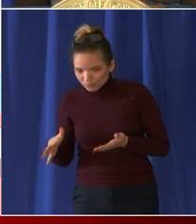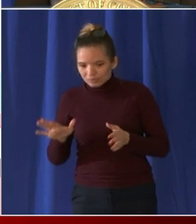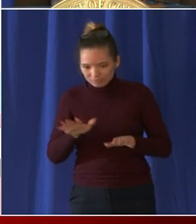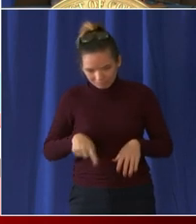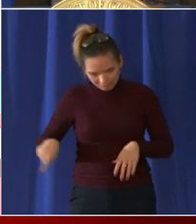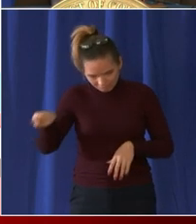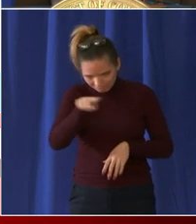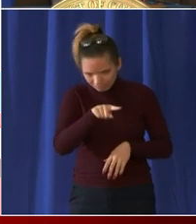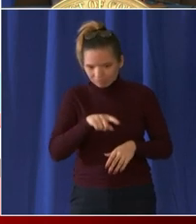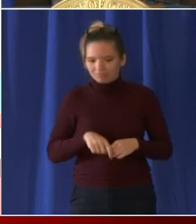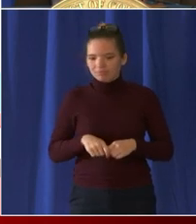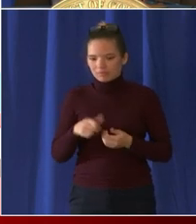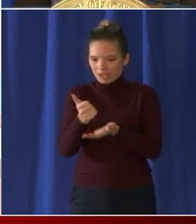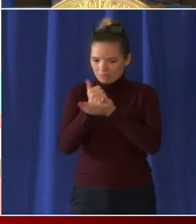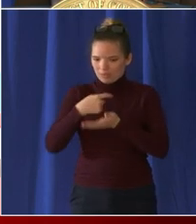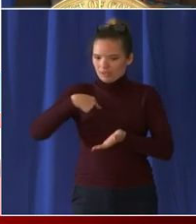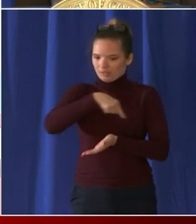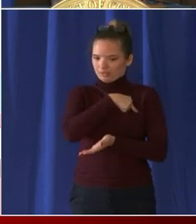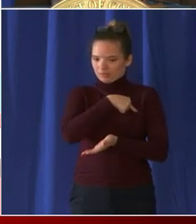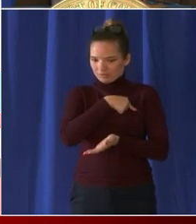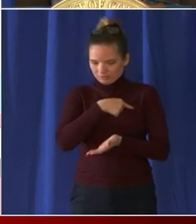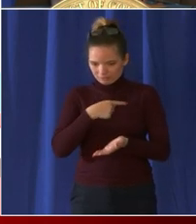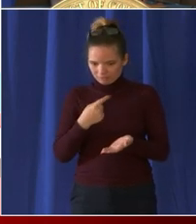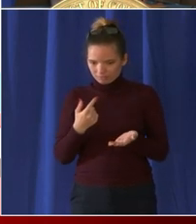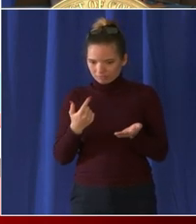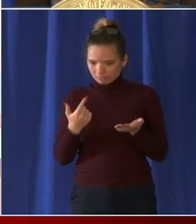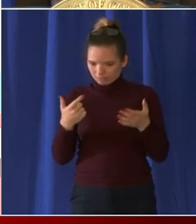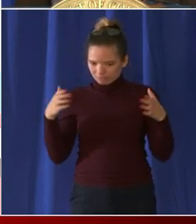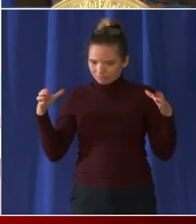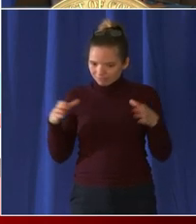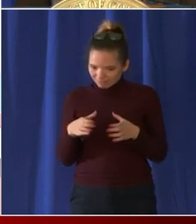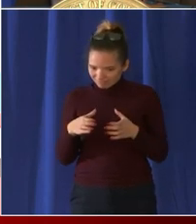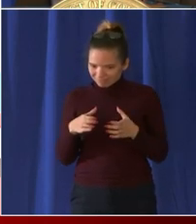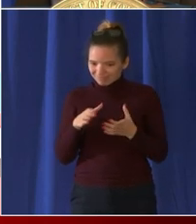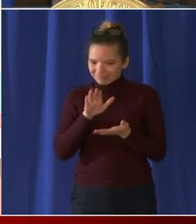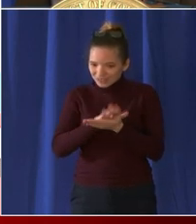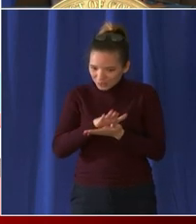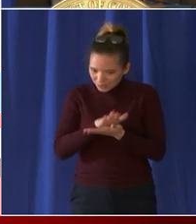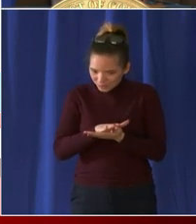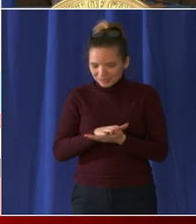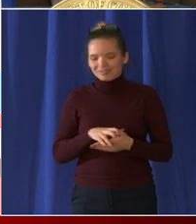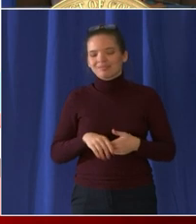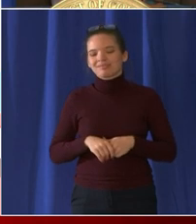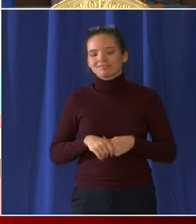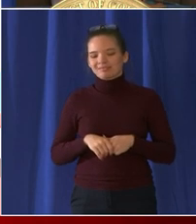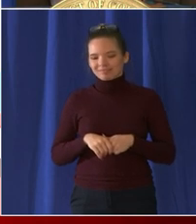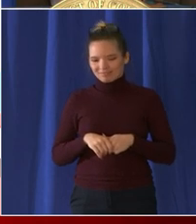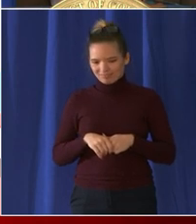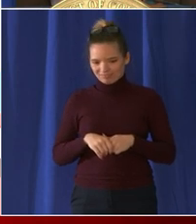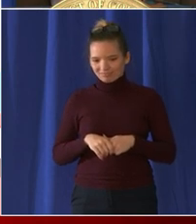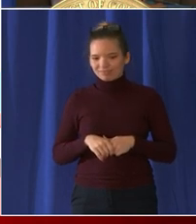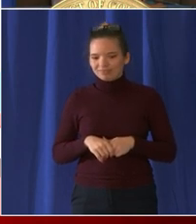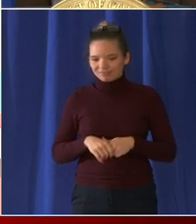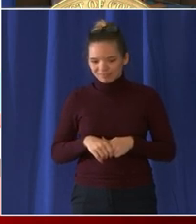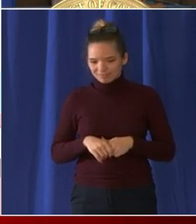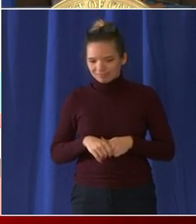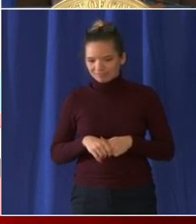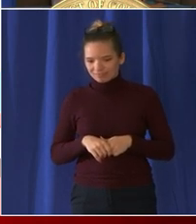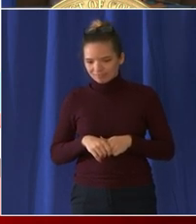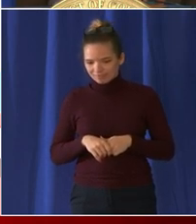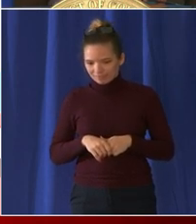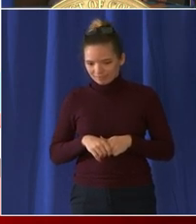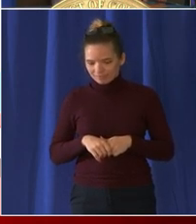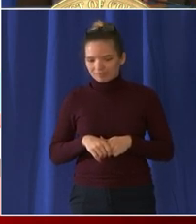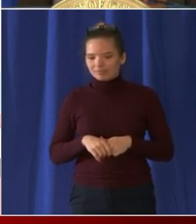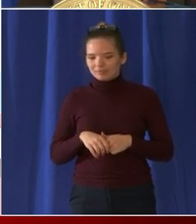get back to school safely today after the winter break we were here maybe a week or so